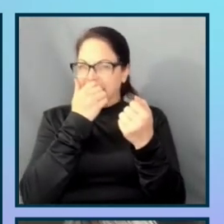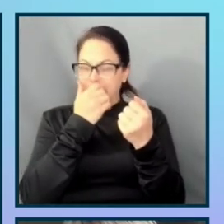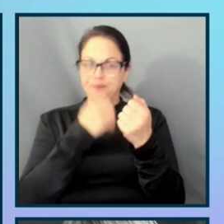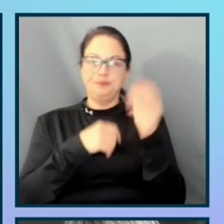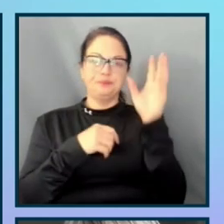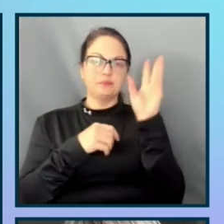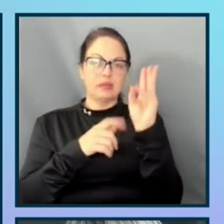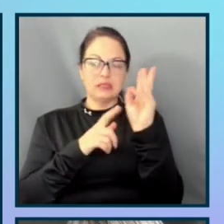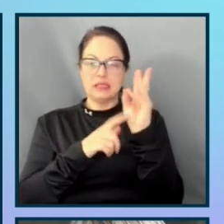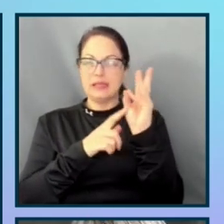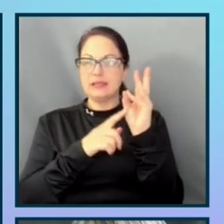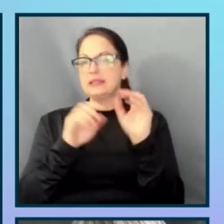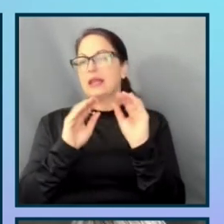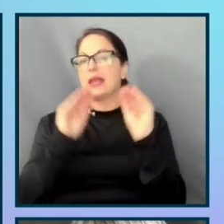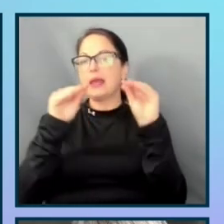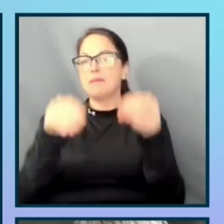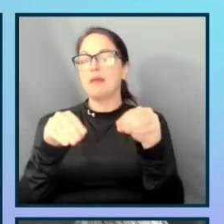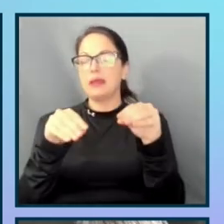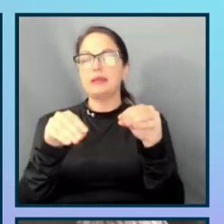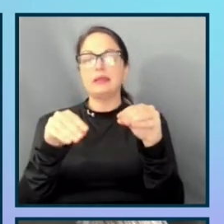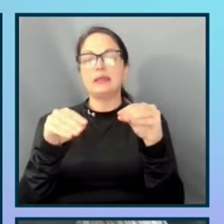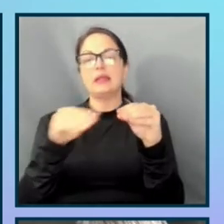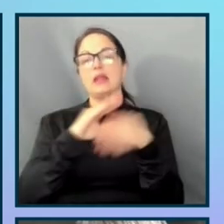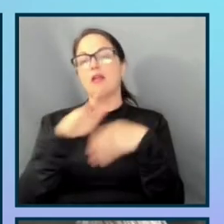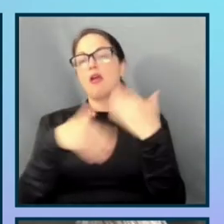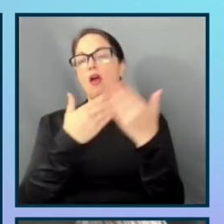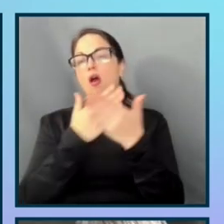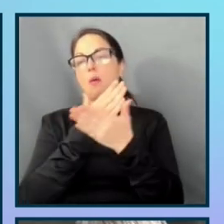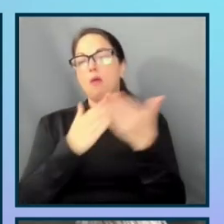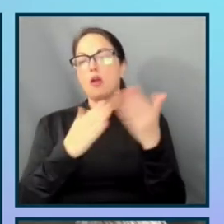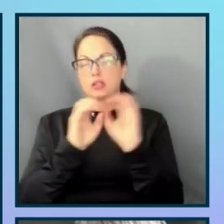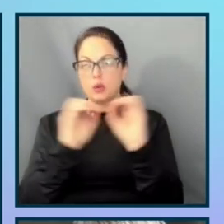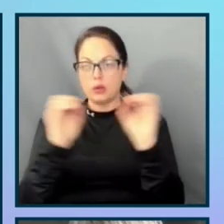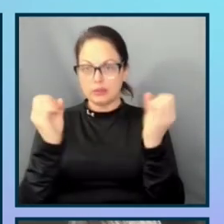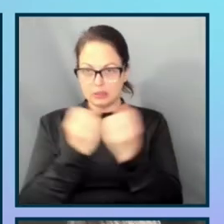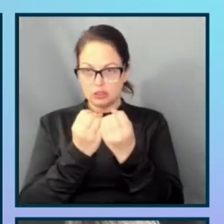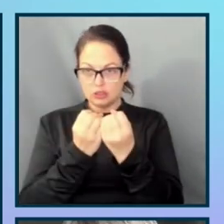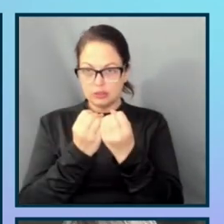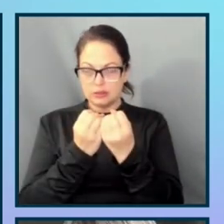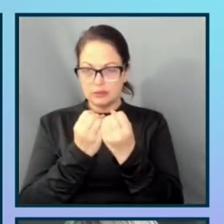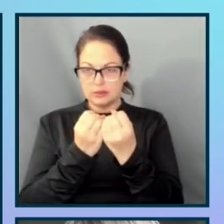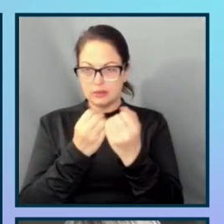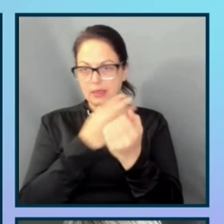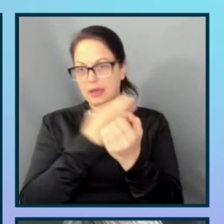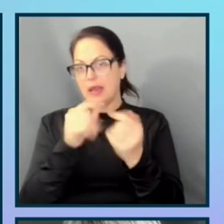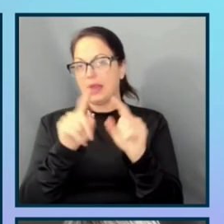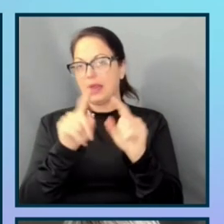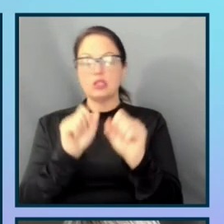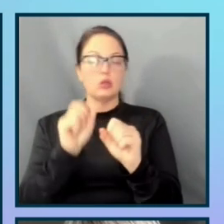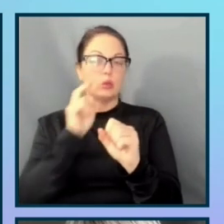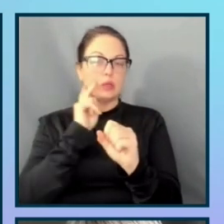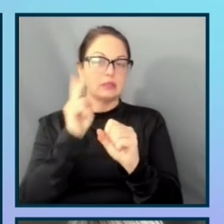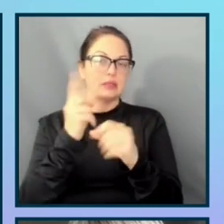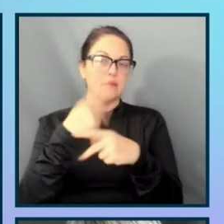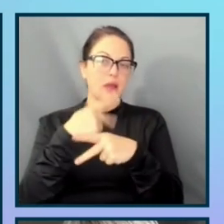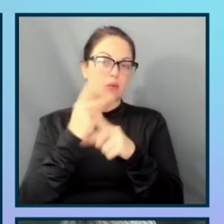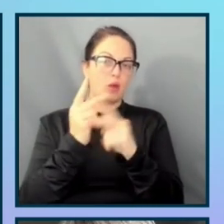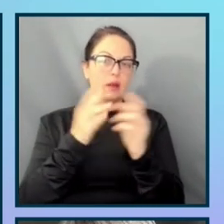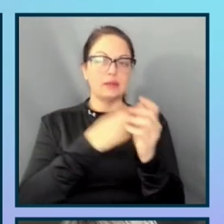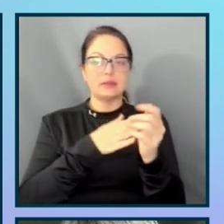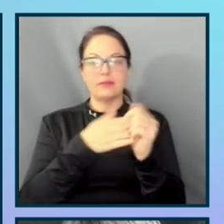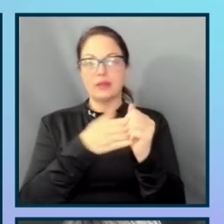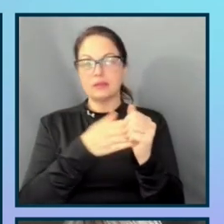is embedded in every part of the organization, um, that it, you can see by the product's flexibility